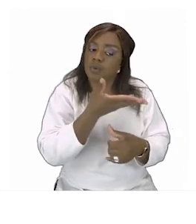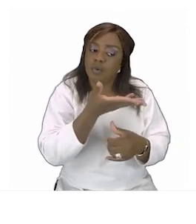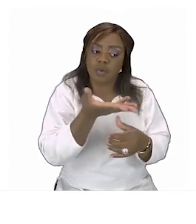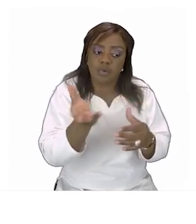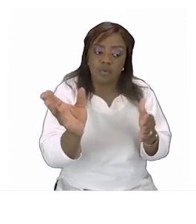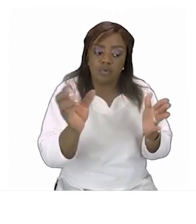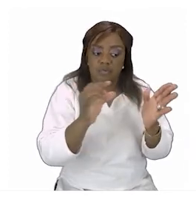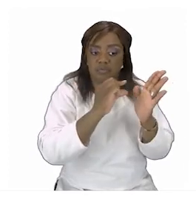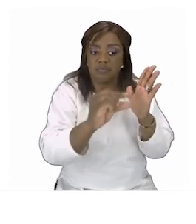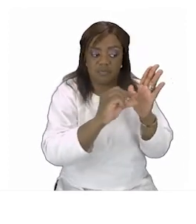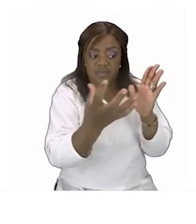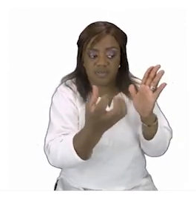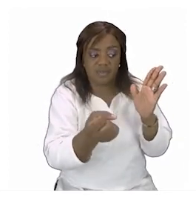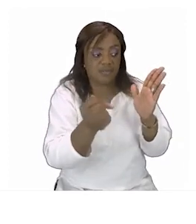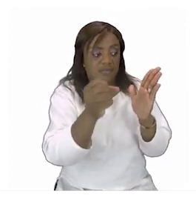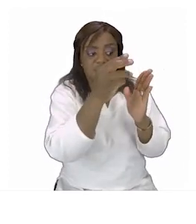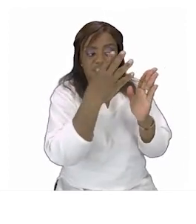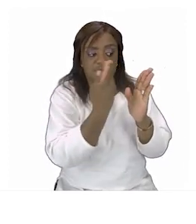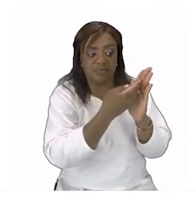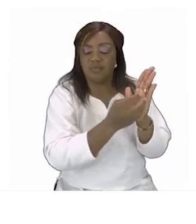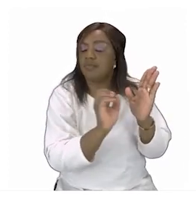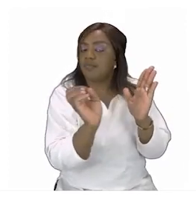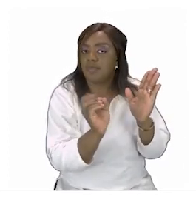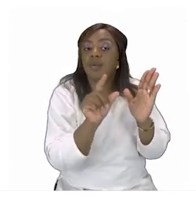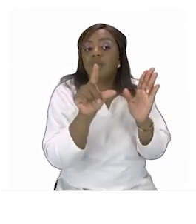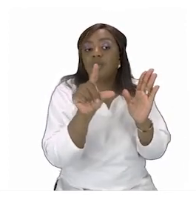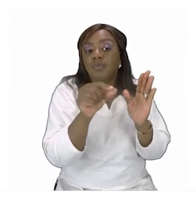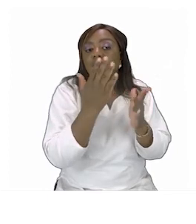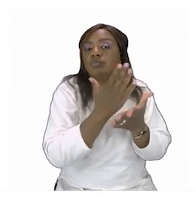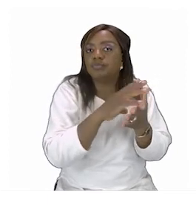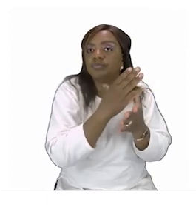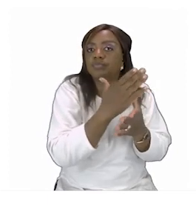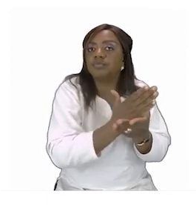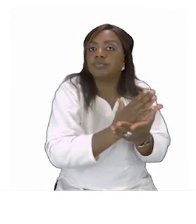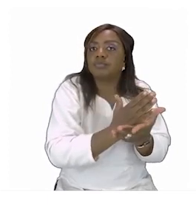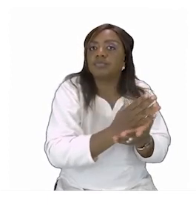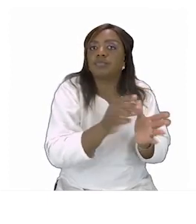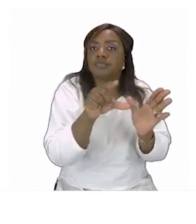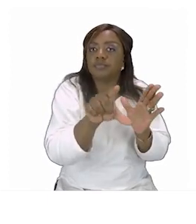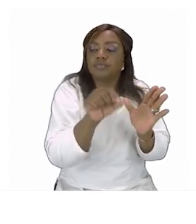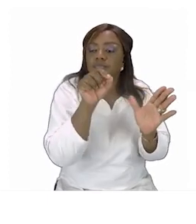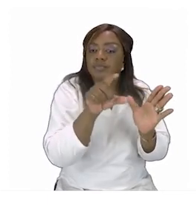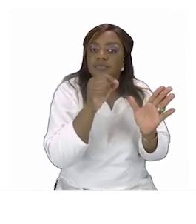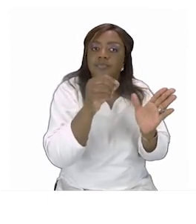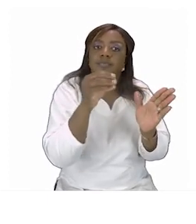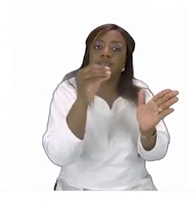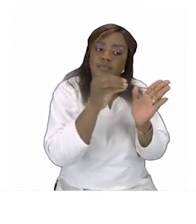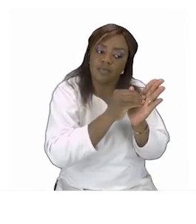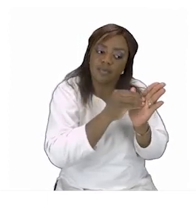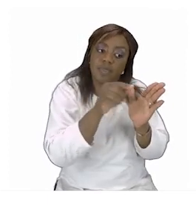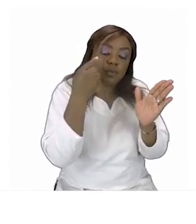in the word box are going to be there in the picture so it's your job to make sure that you name the correct thing